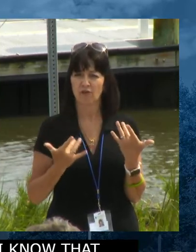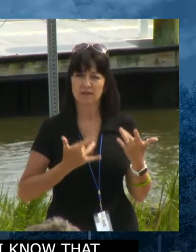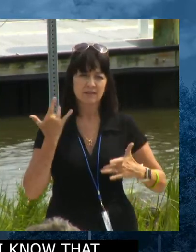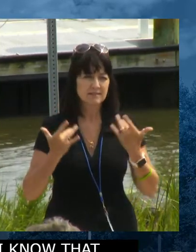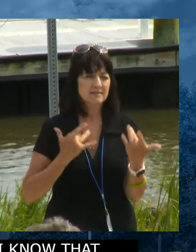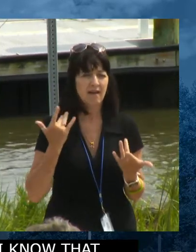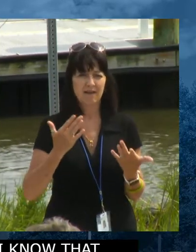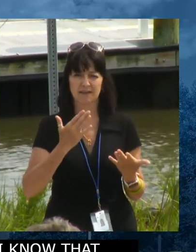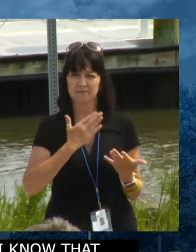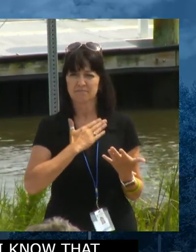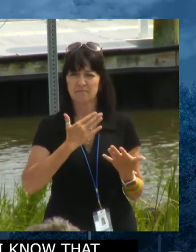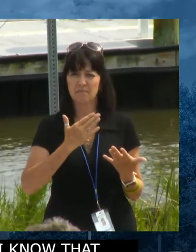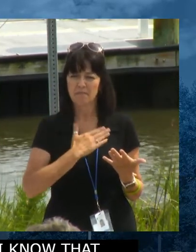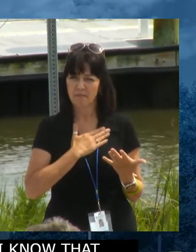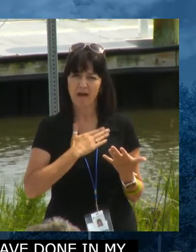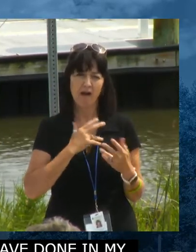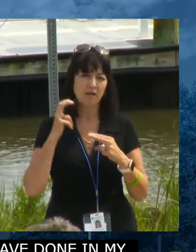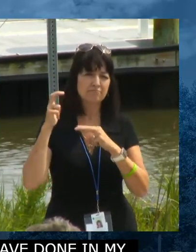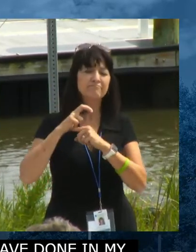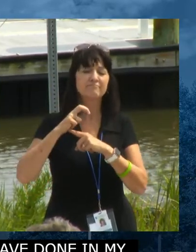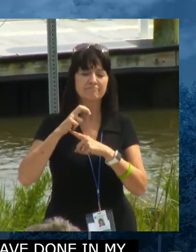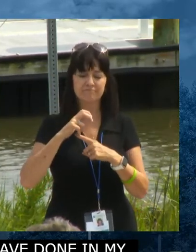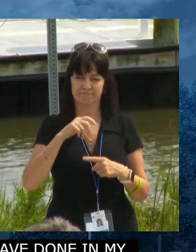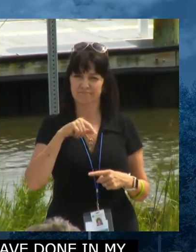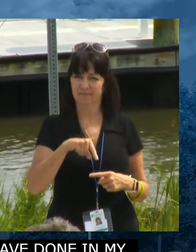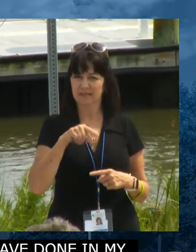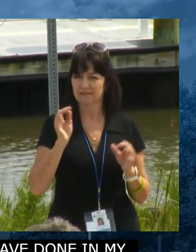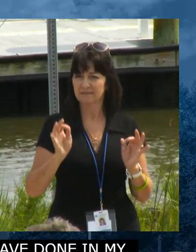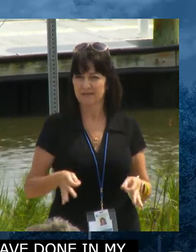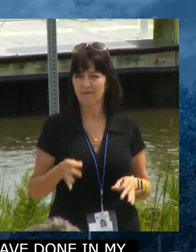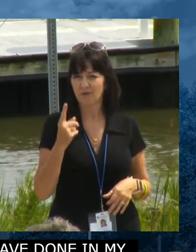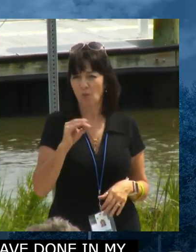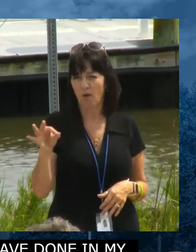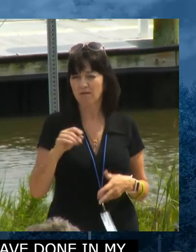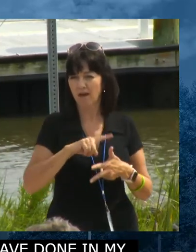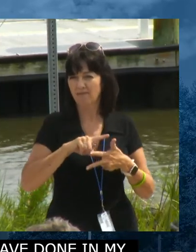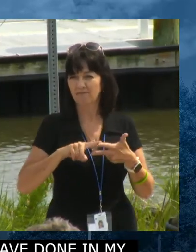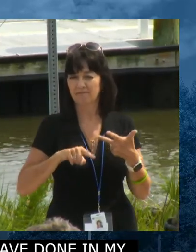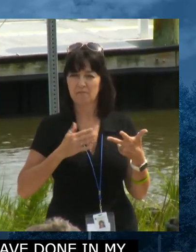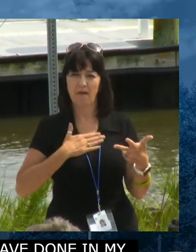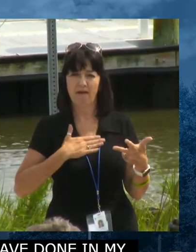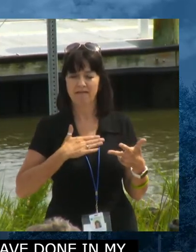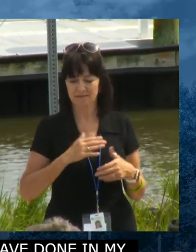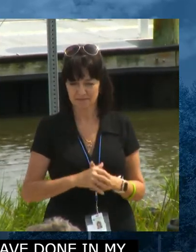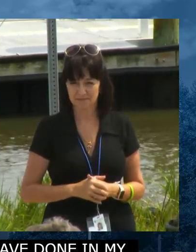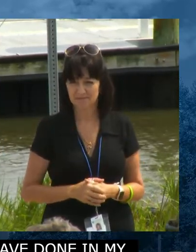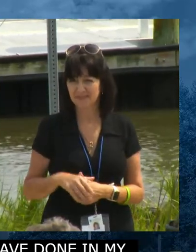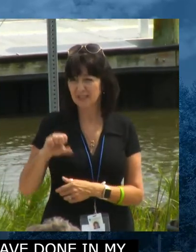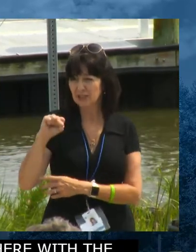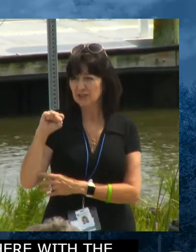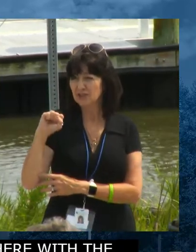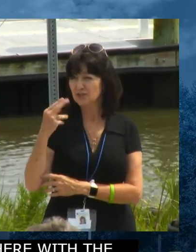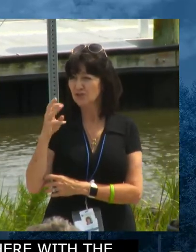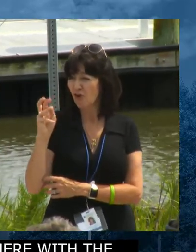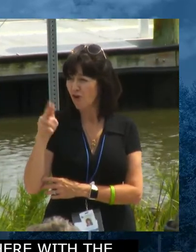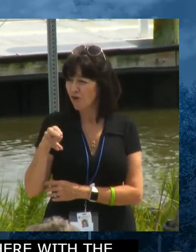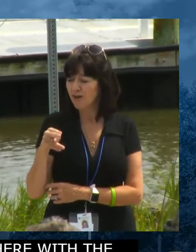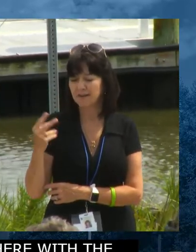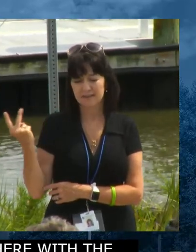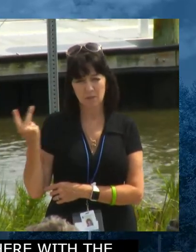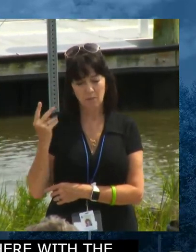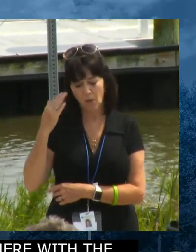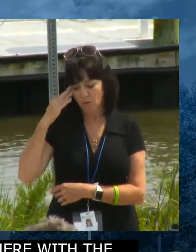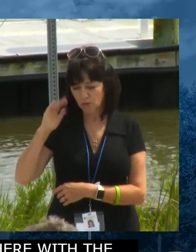but it's something that I just felt like it needed to get done. And Sean Garvin, thank you so much. I mean, you and I went back and forth a lot of times. And, um,